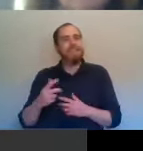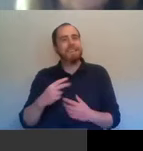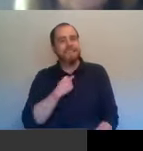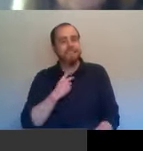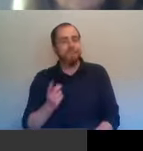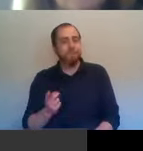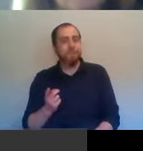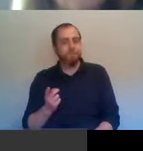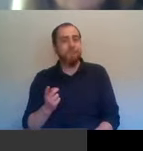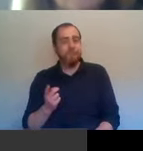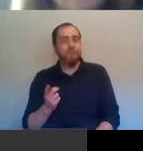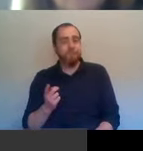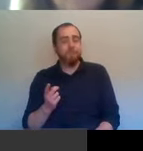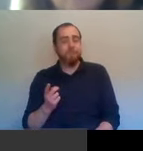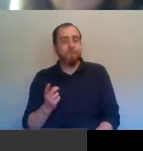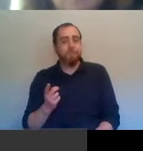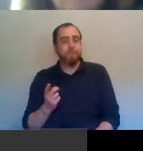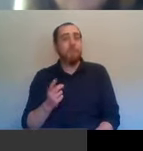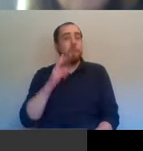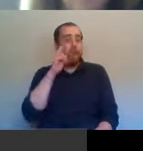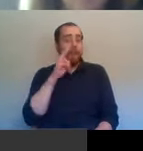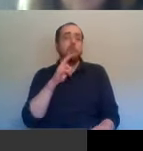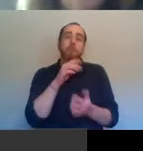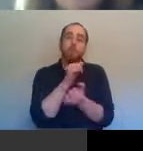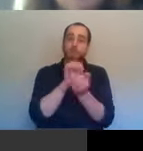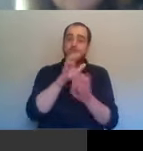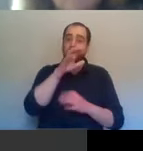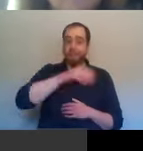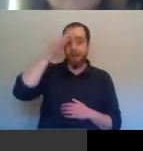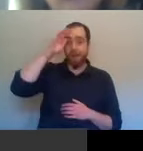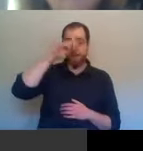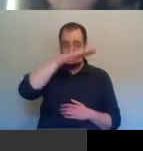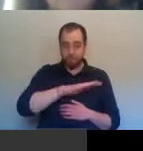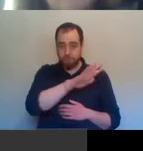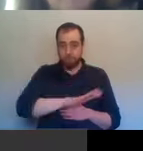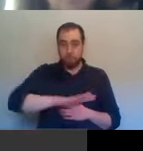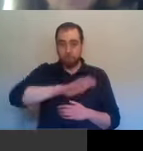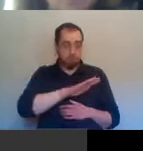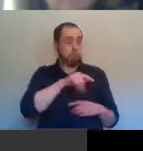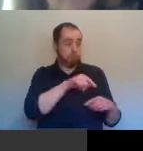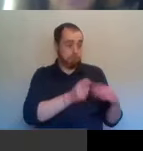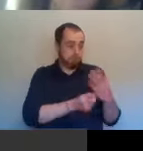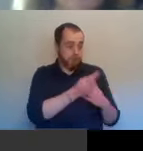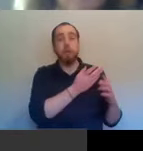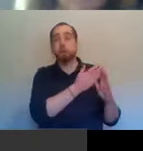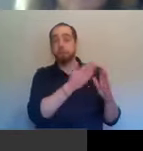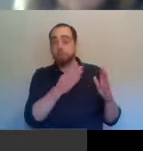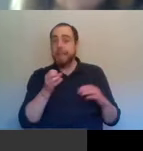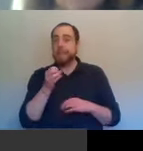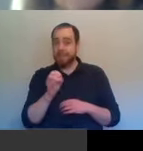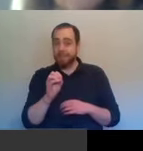politics in the Free State in the 20s, they're still there in the 60s. And then their children take over.